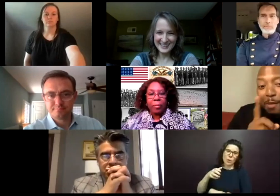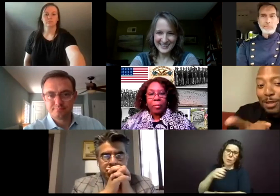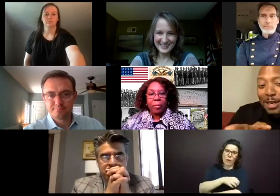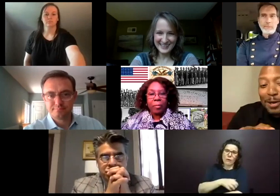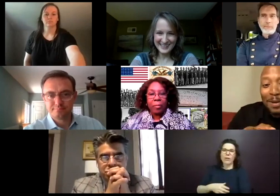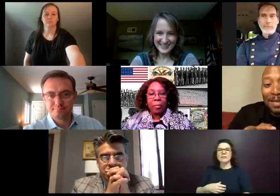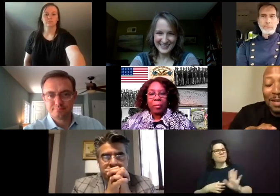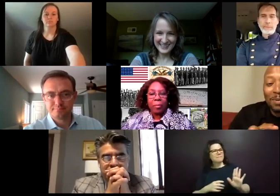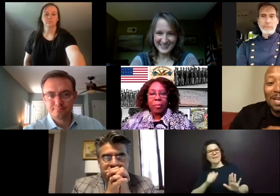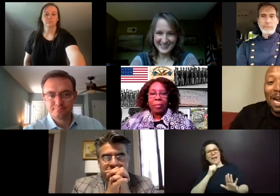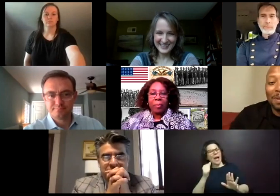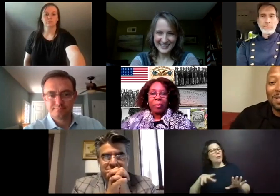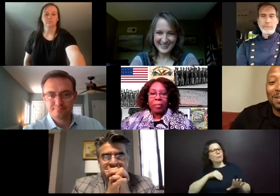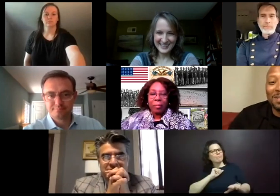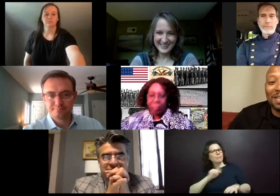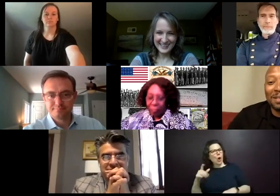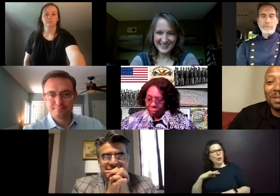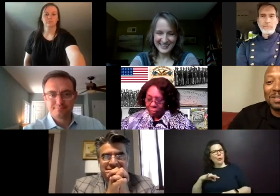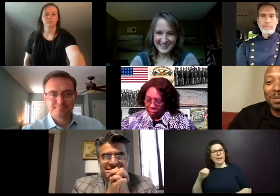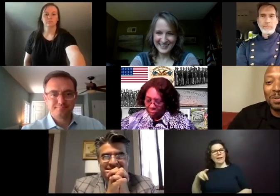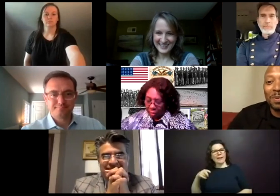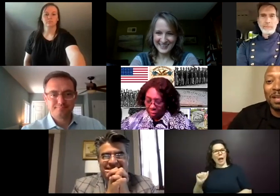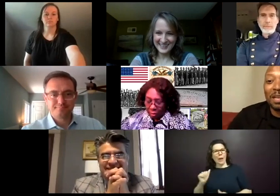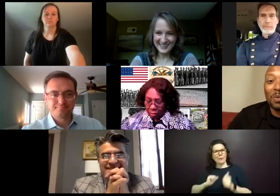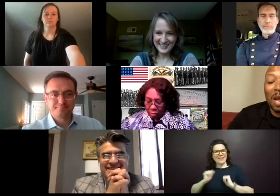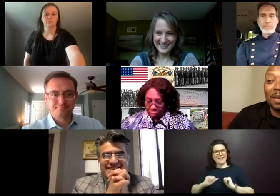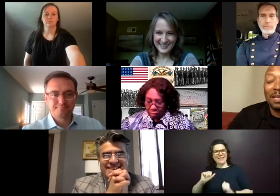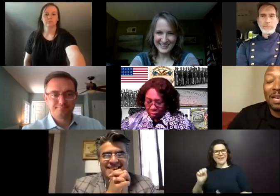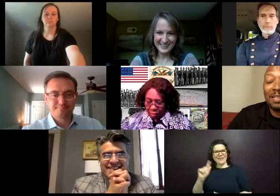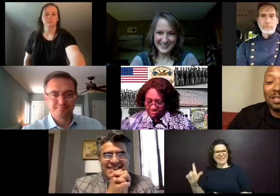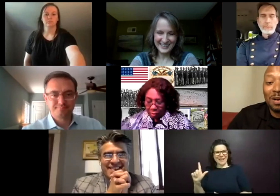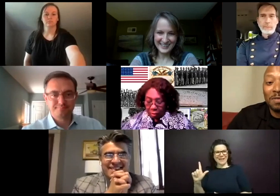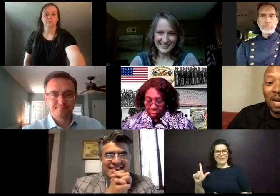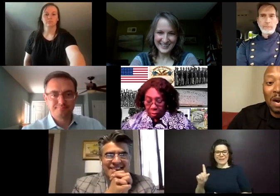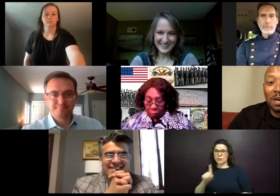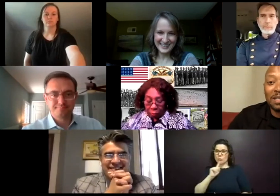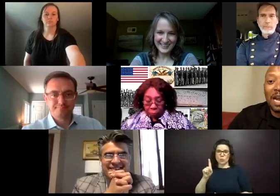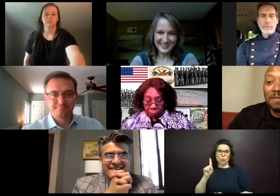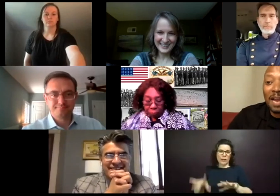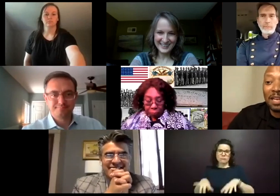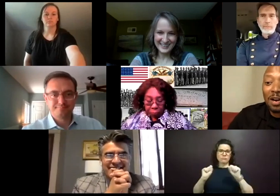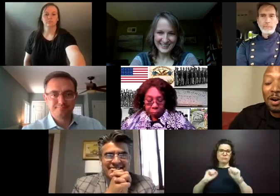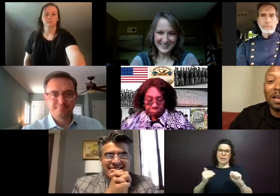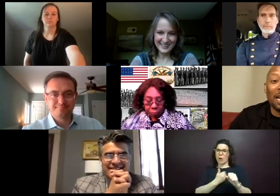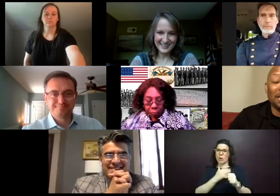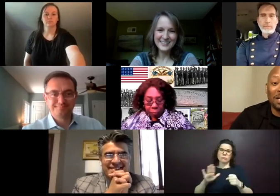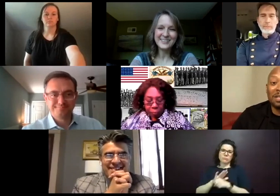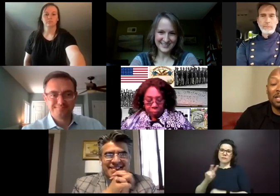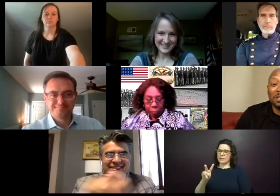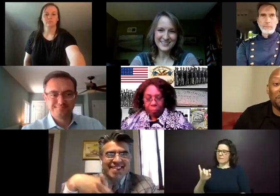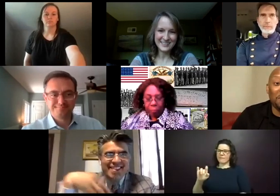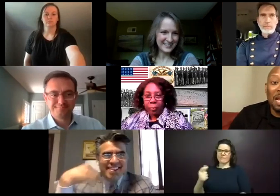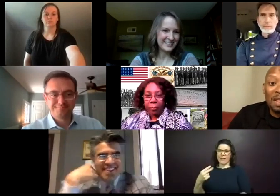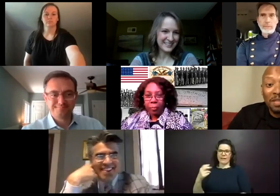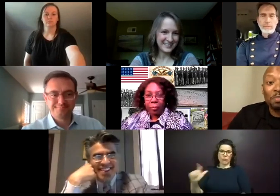I won't take all credit. That was opera theater of St. Louis, who really, I mean, they took over our entire Viking Hall and turned